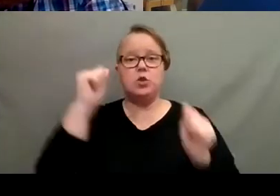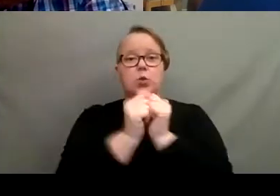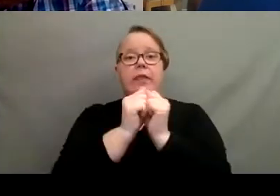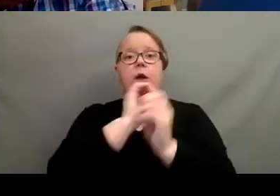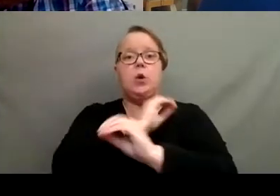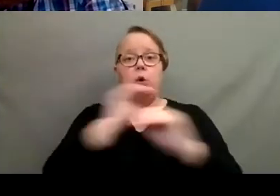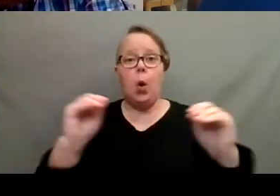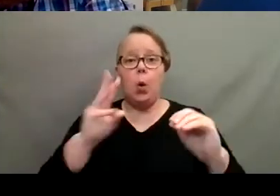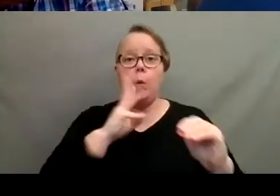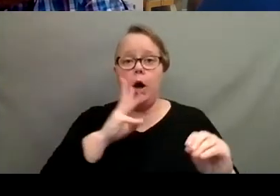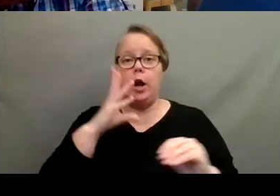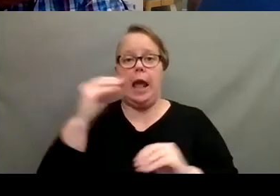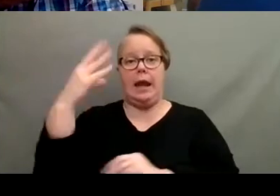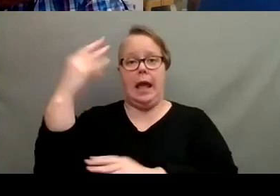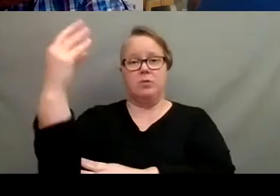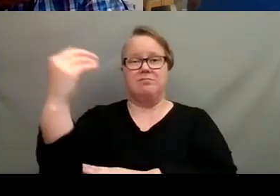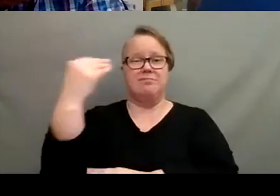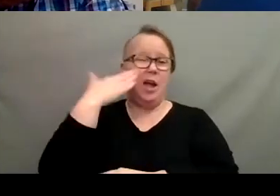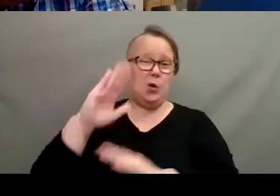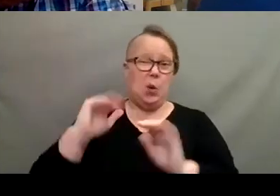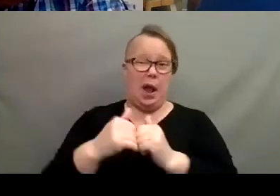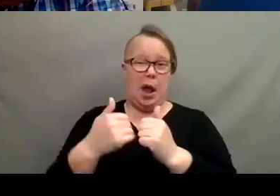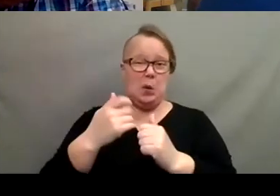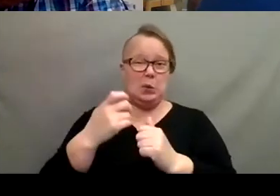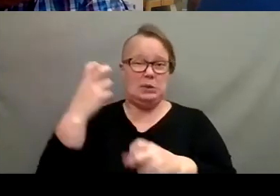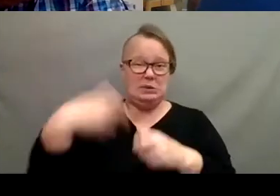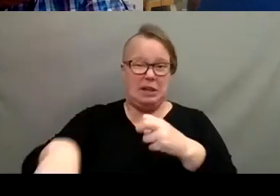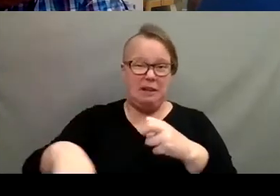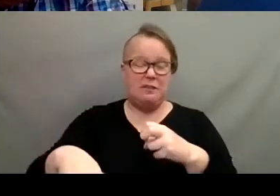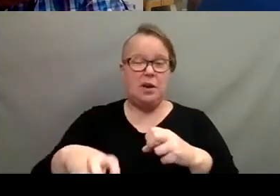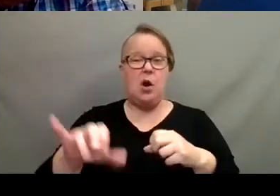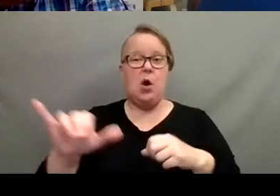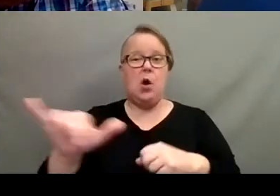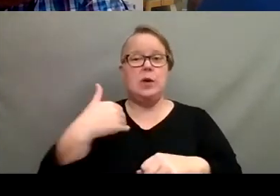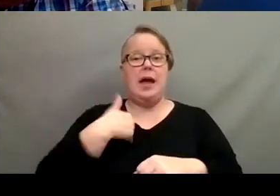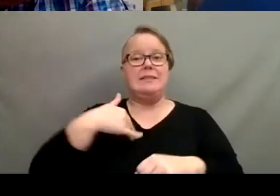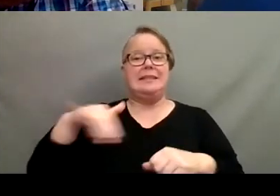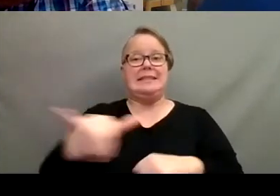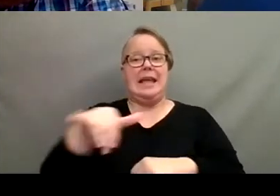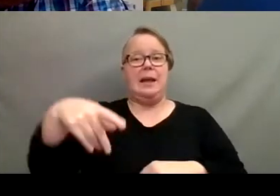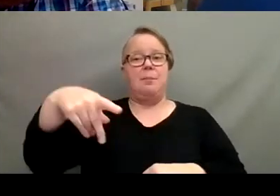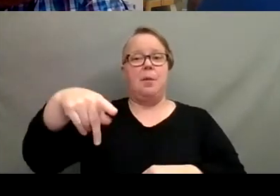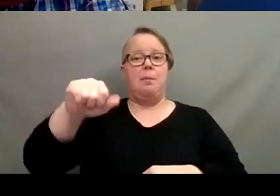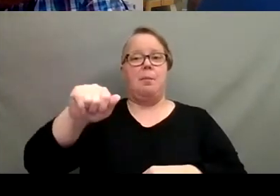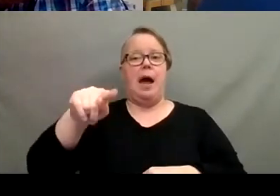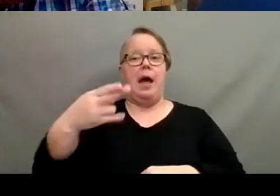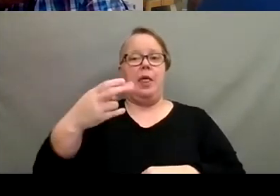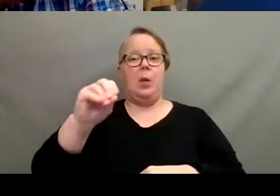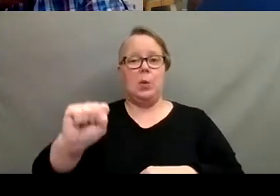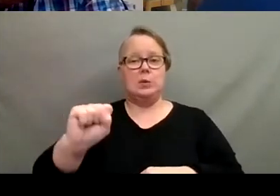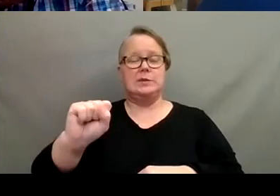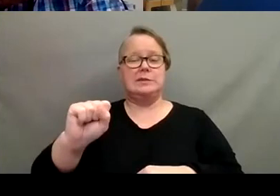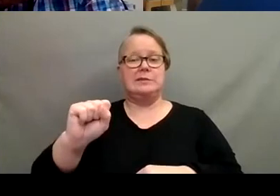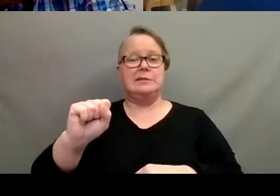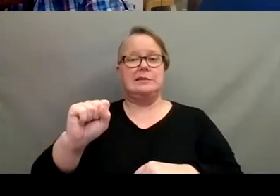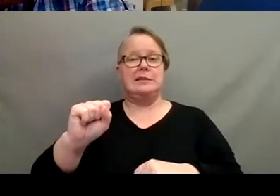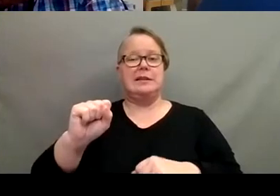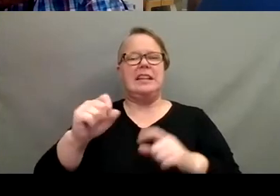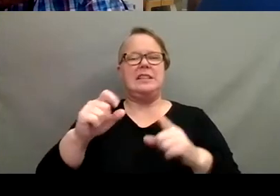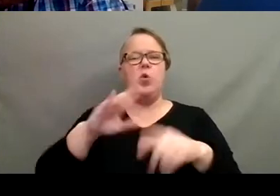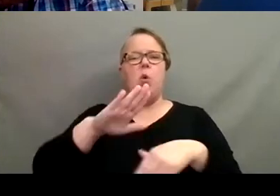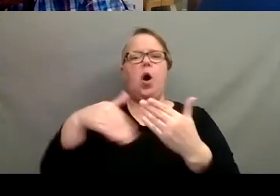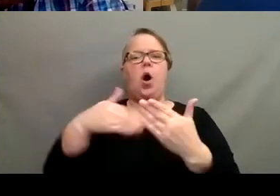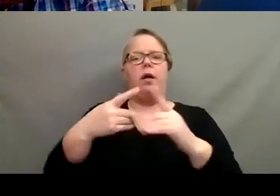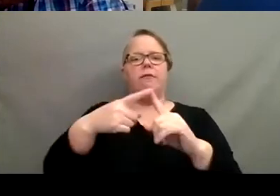outside. I don't know how tough it is. It also has the same pothos that I propagate. It's all from propagation class. Um, and